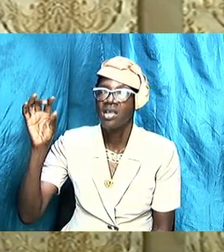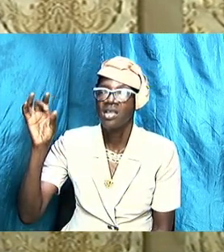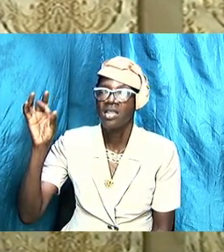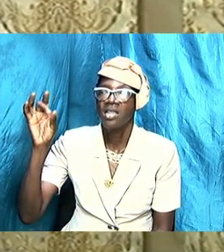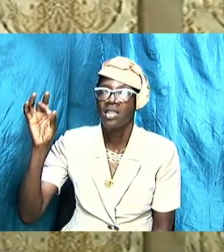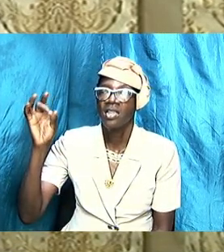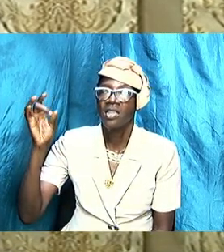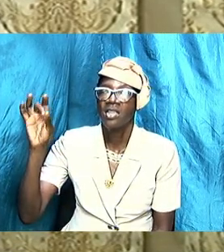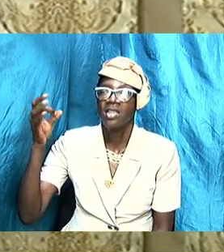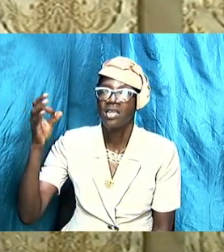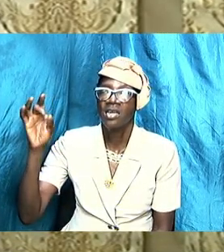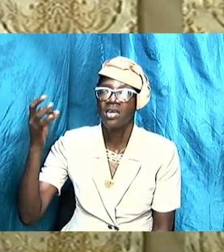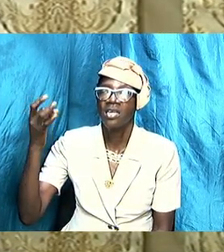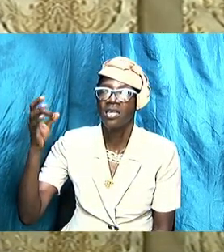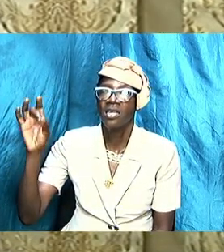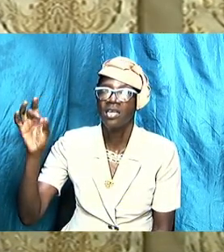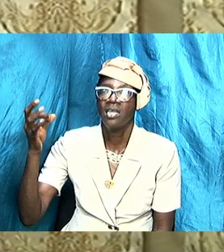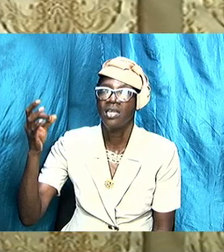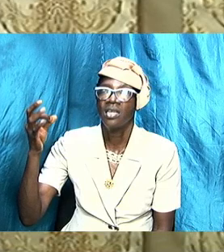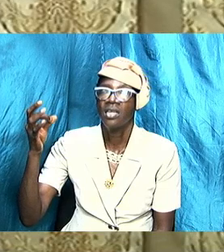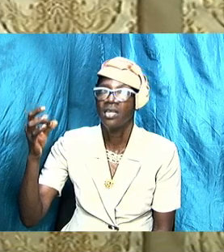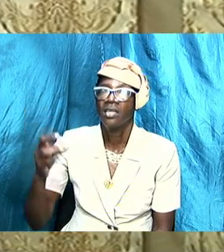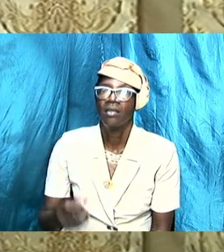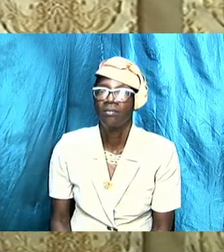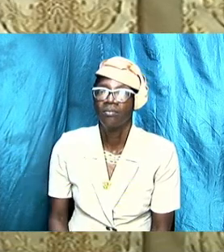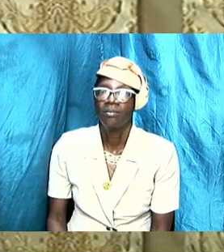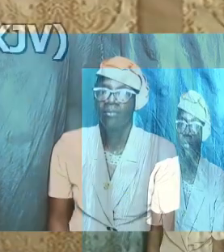and it should be coming up on your screen